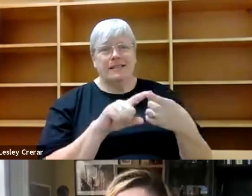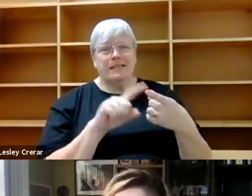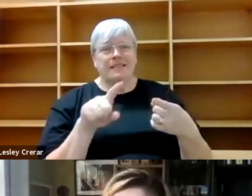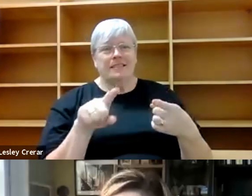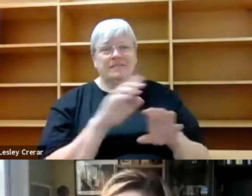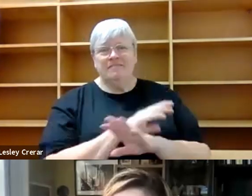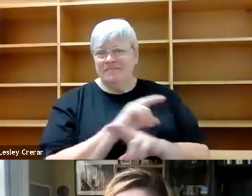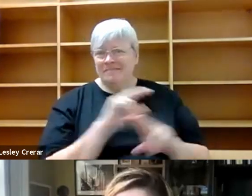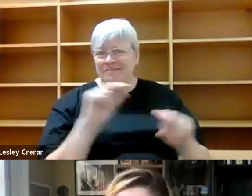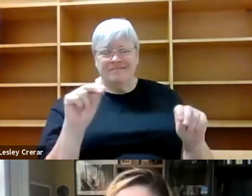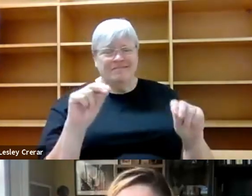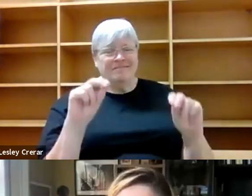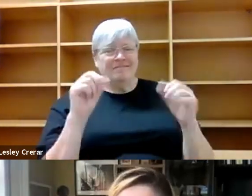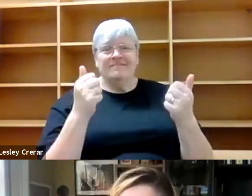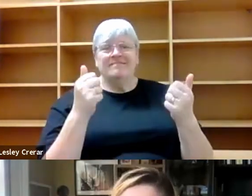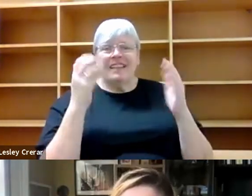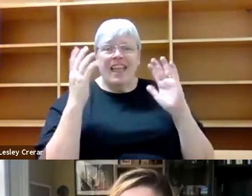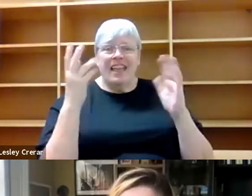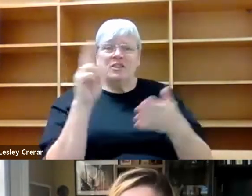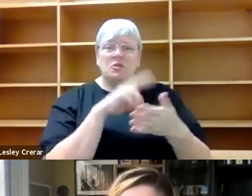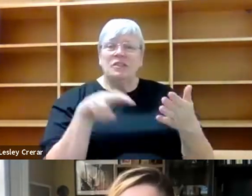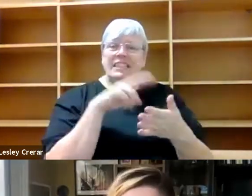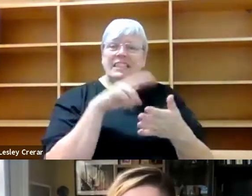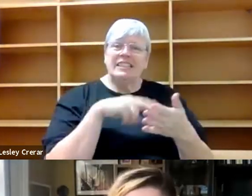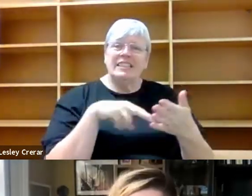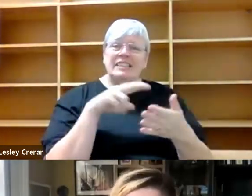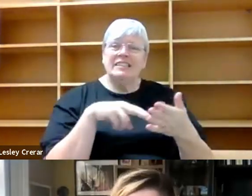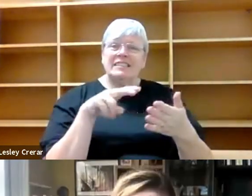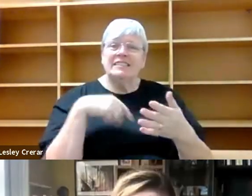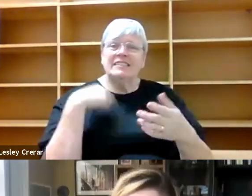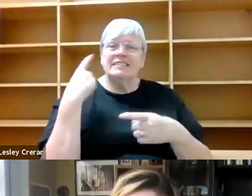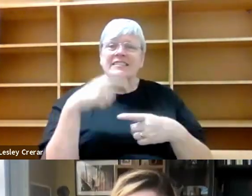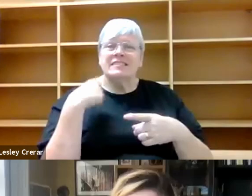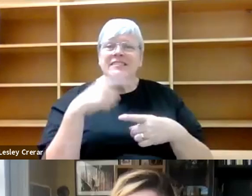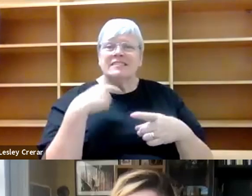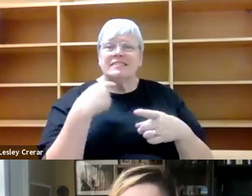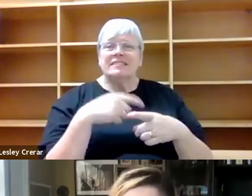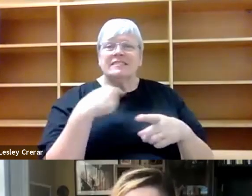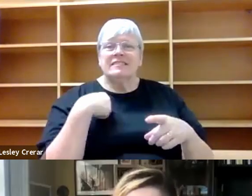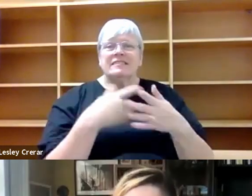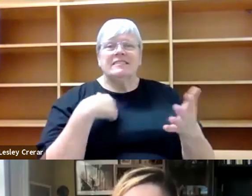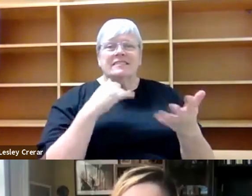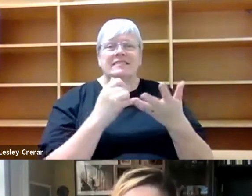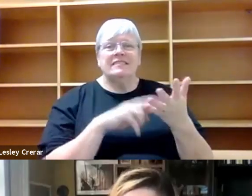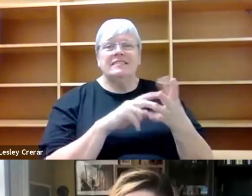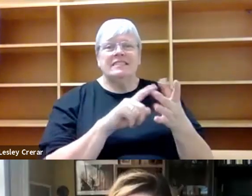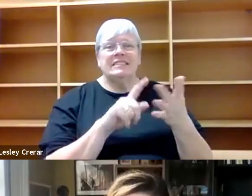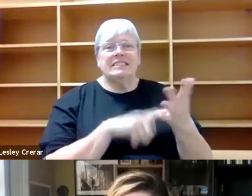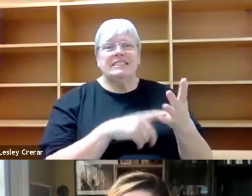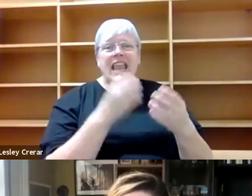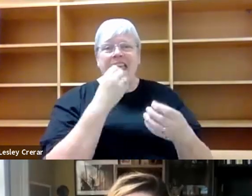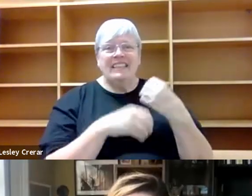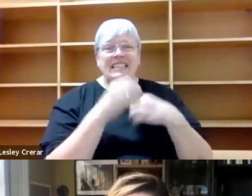And I have to read the, um, a world, the, a world snail eating, the sounds of a world snail eating, because I feel like that was my pandemic. The sounds of a world snail eating.